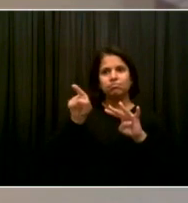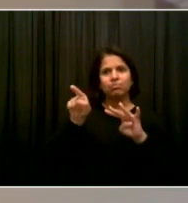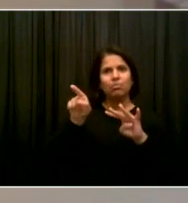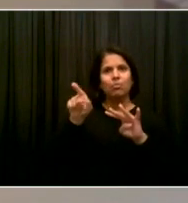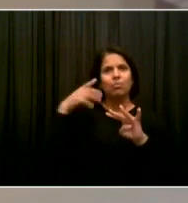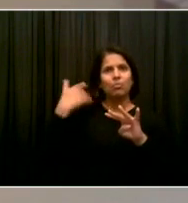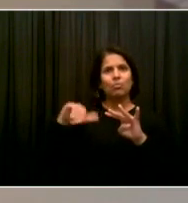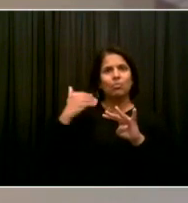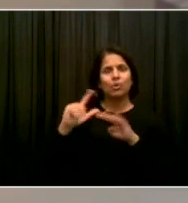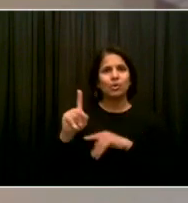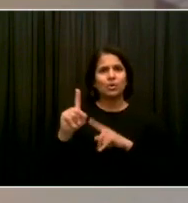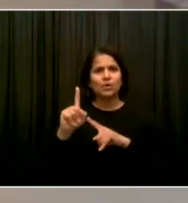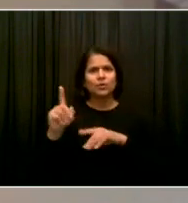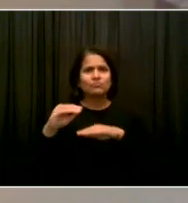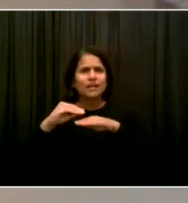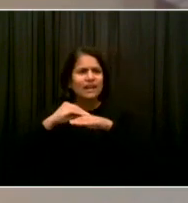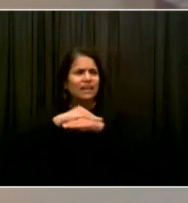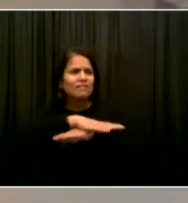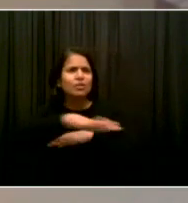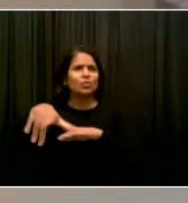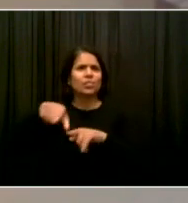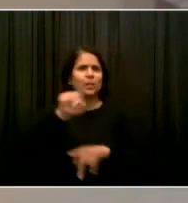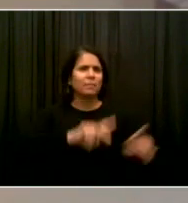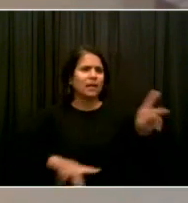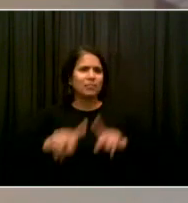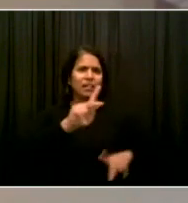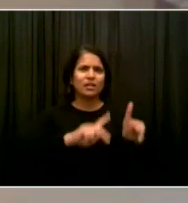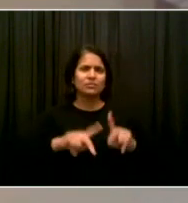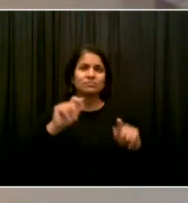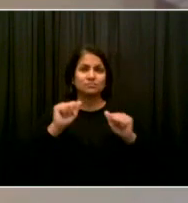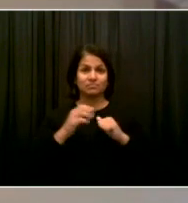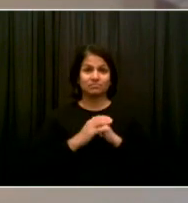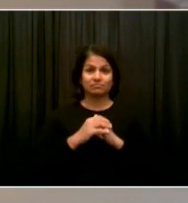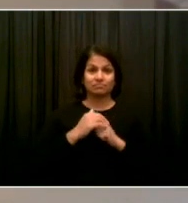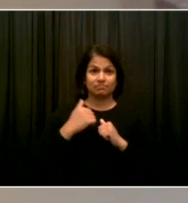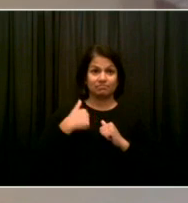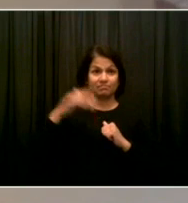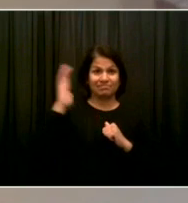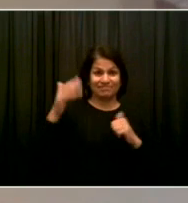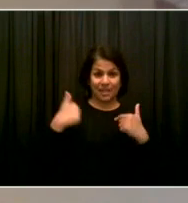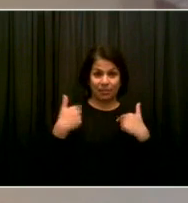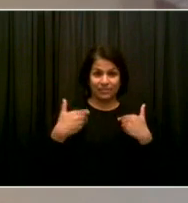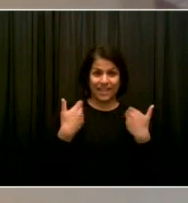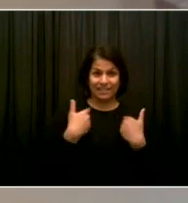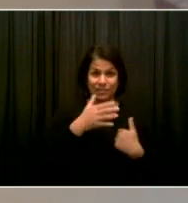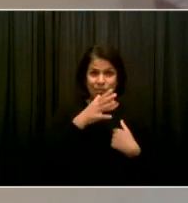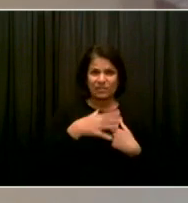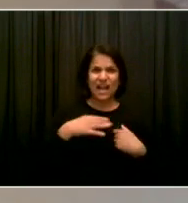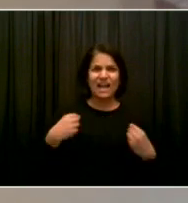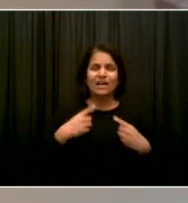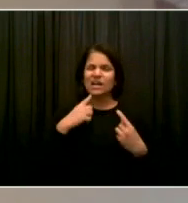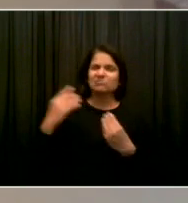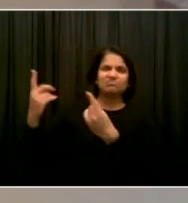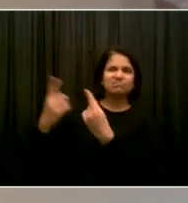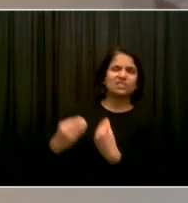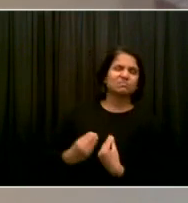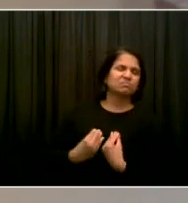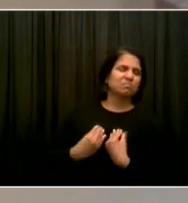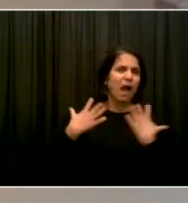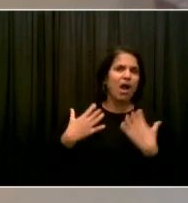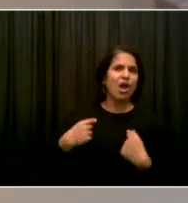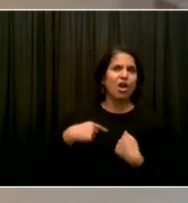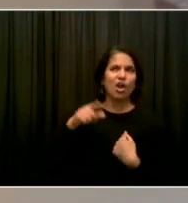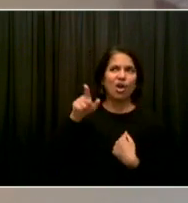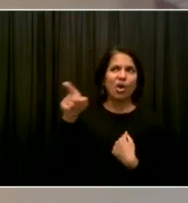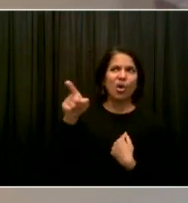Like many young women, I was inspired by the feminist movement and the dynamic activism of Gloria Steinem, along with others like Flo